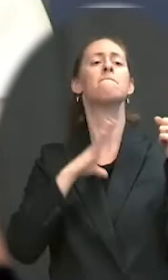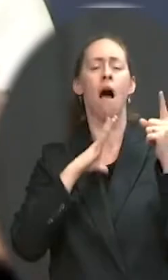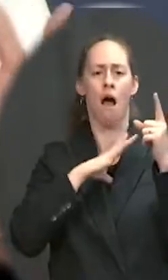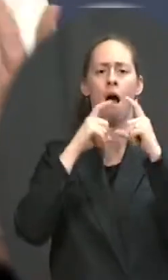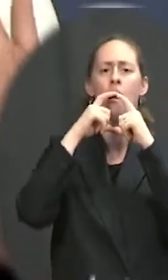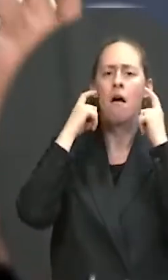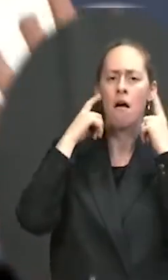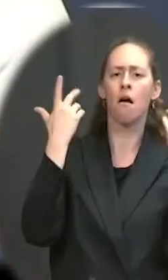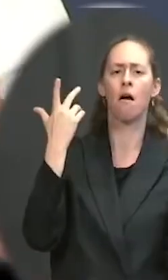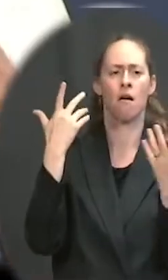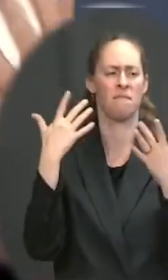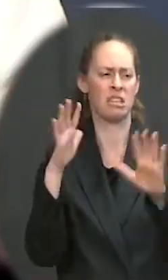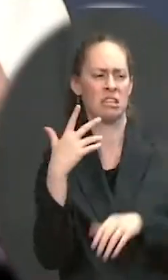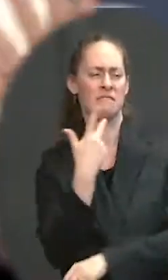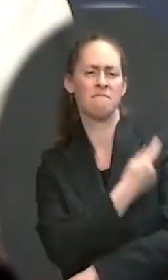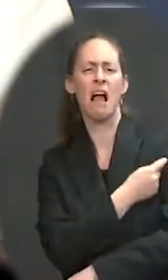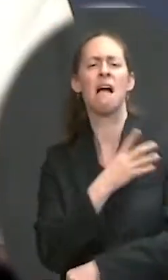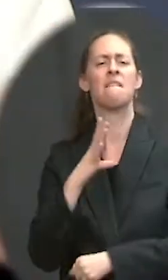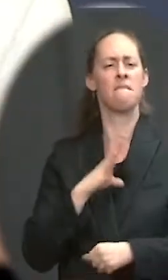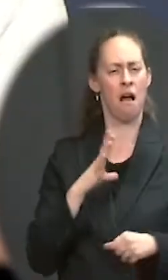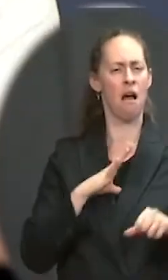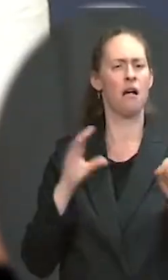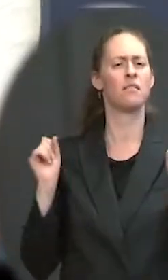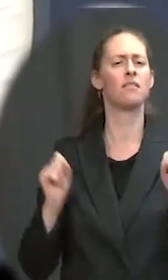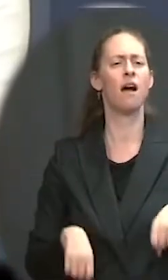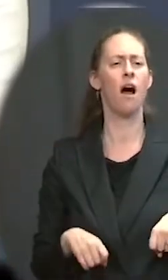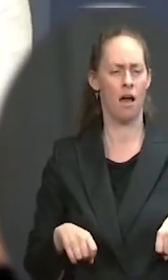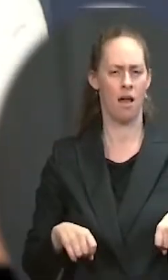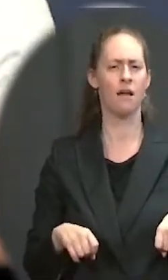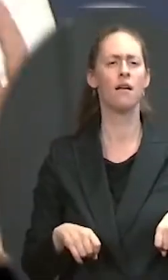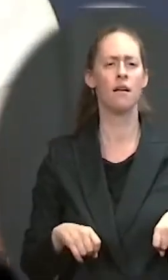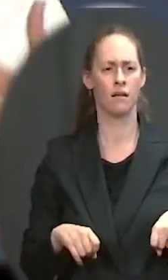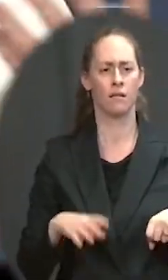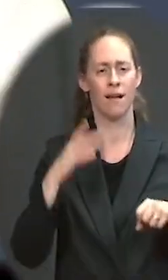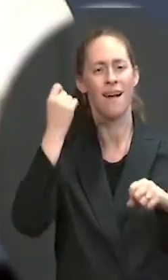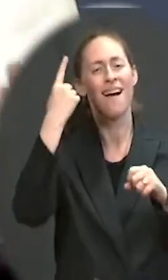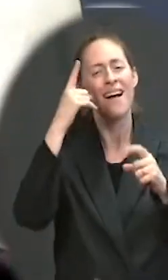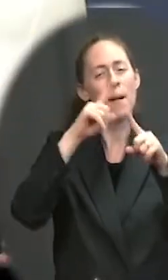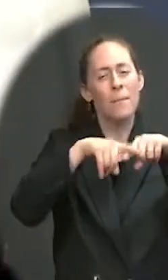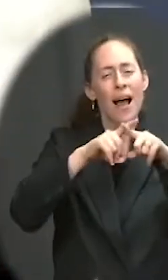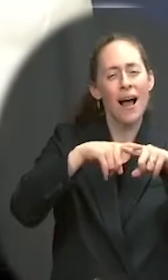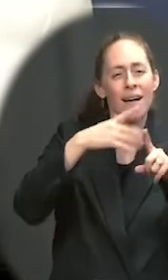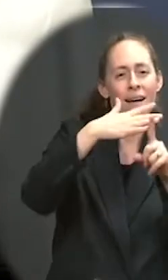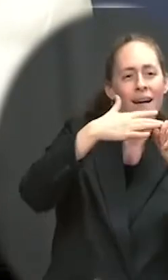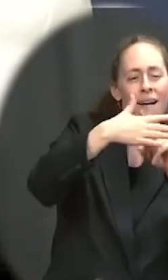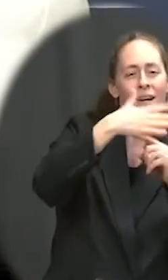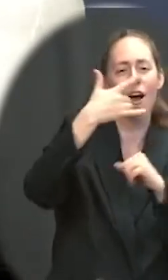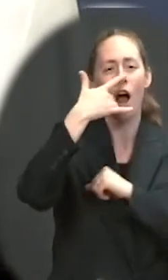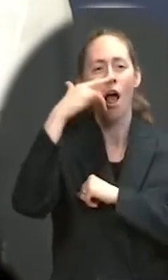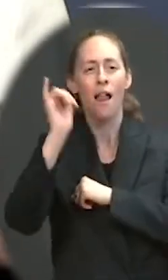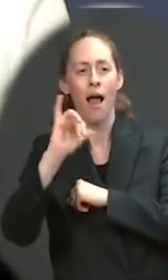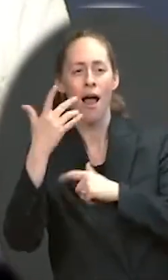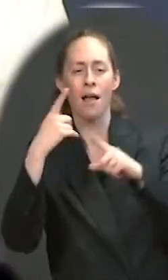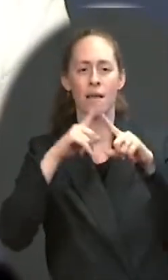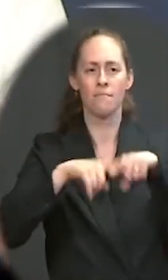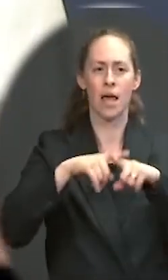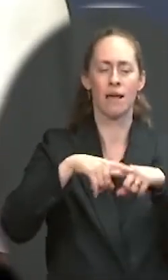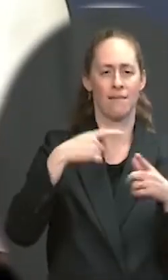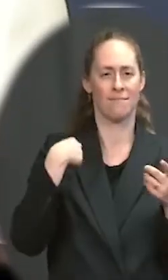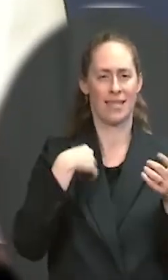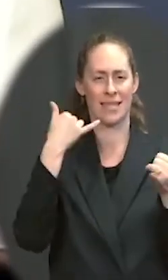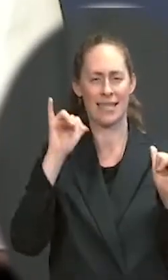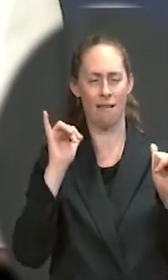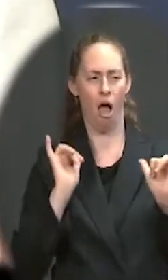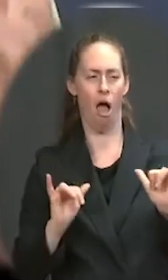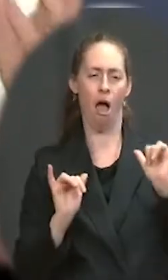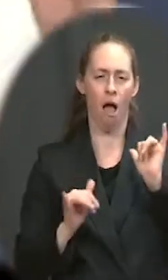mask. And obviously, there is nuance in all of these applications, and people are still learning how to apply it. But as kids are